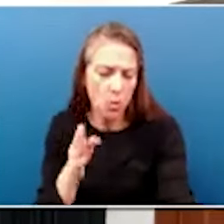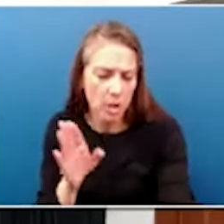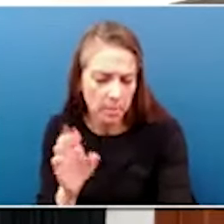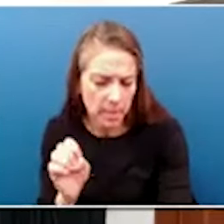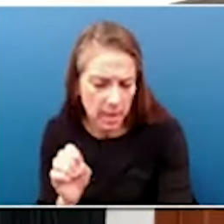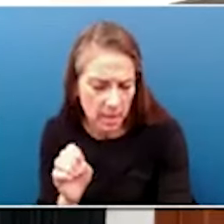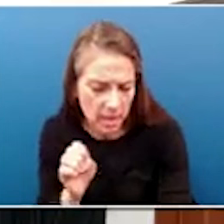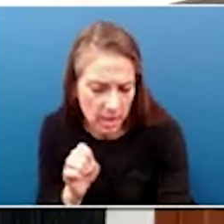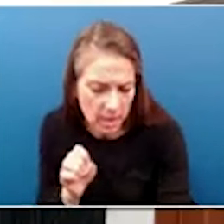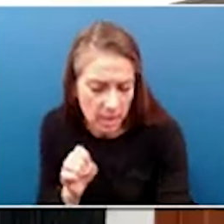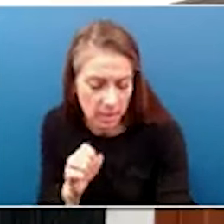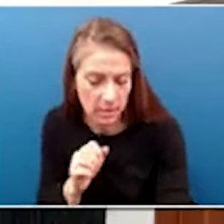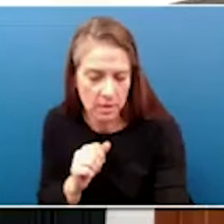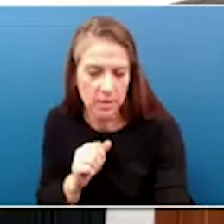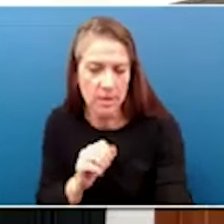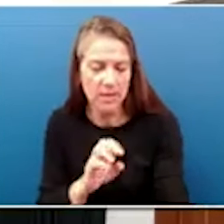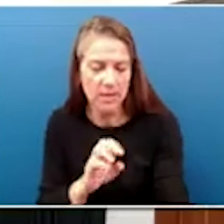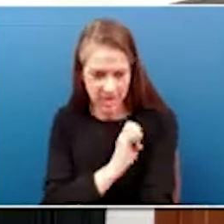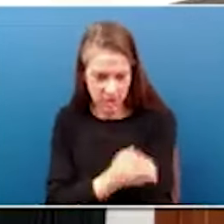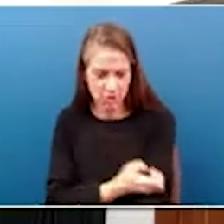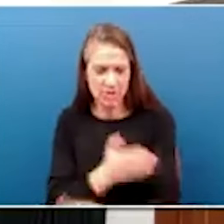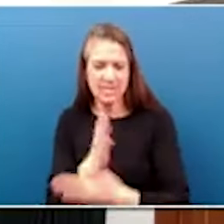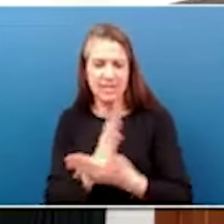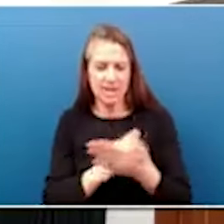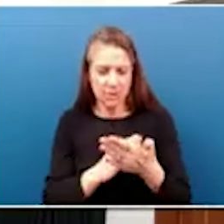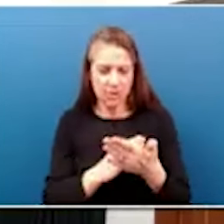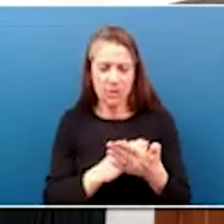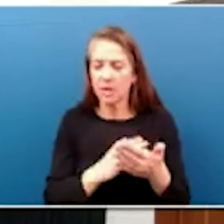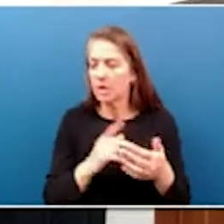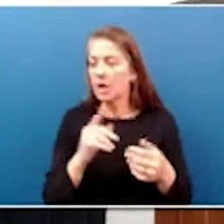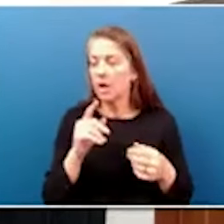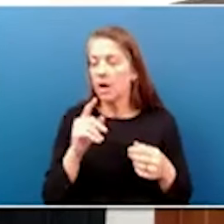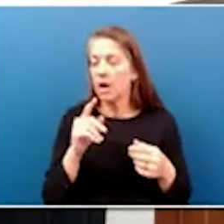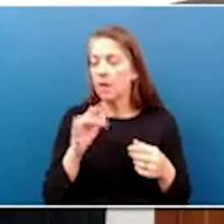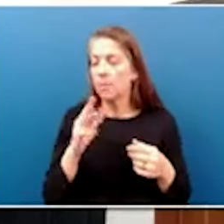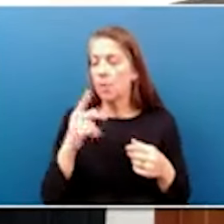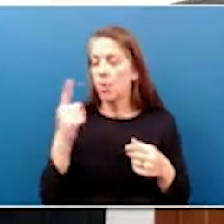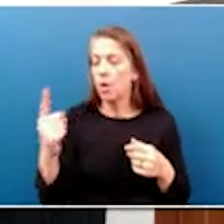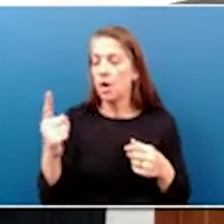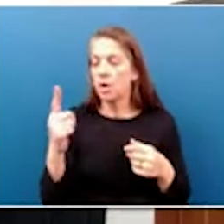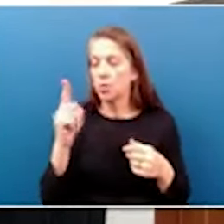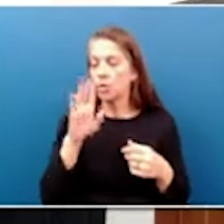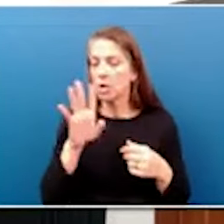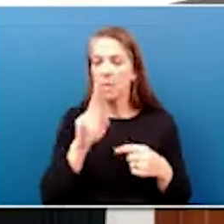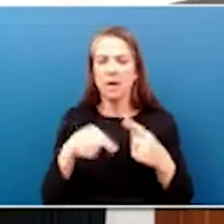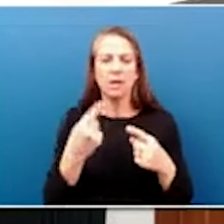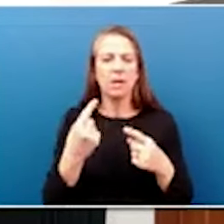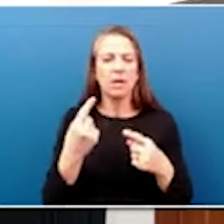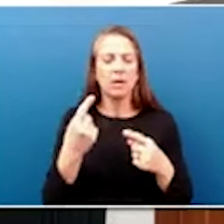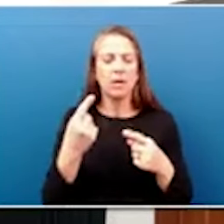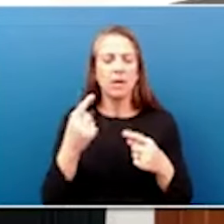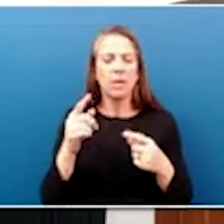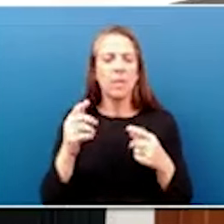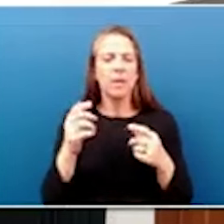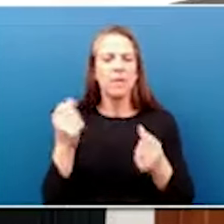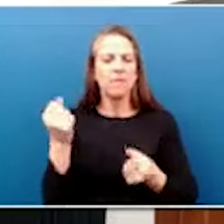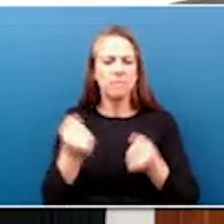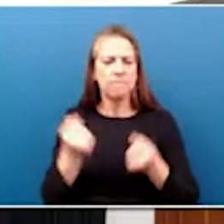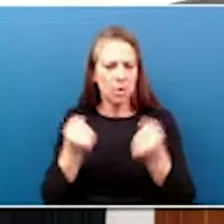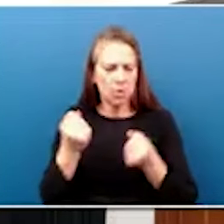changes in the energy sector and vehicles. know, one would require new vehicles, majority of new vehicles by 2032